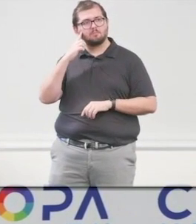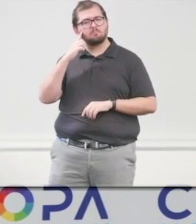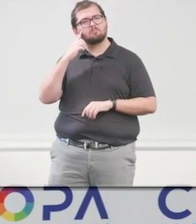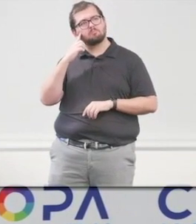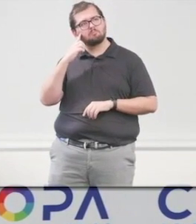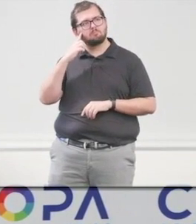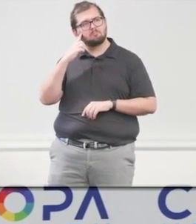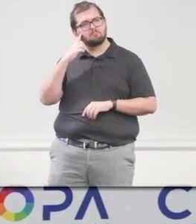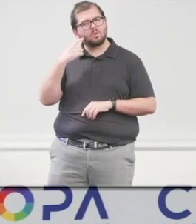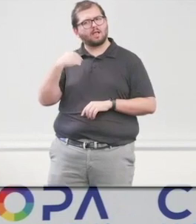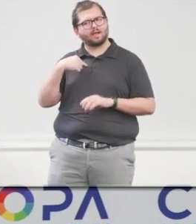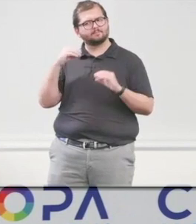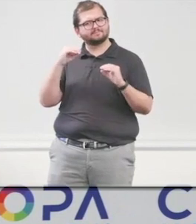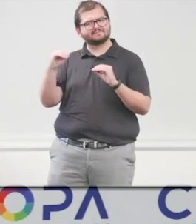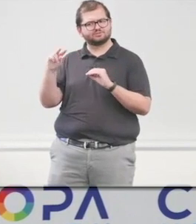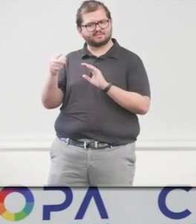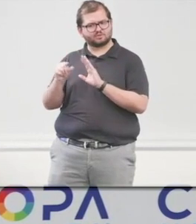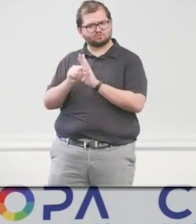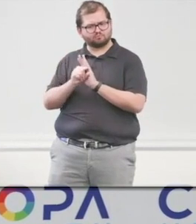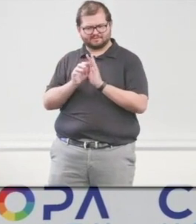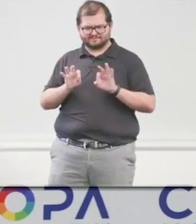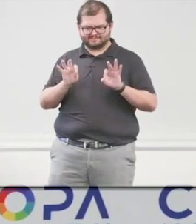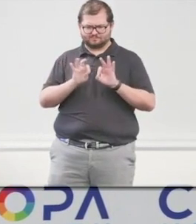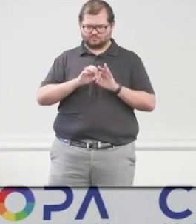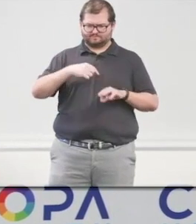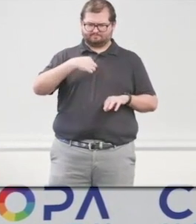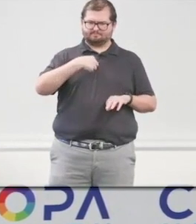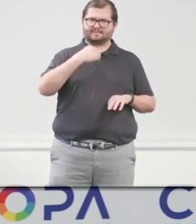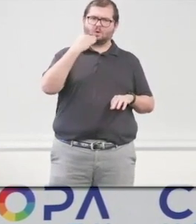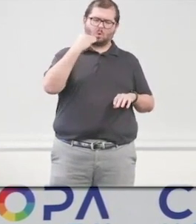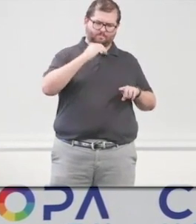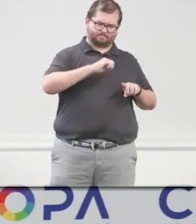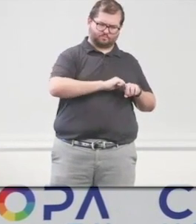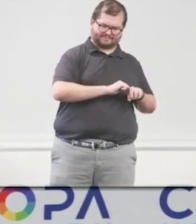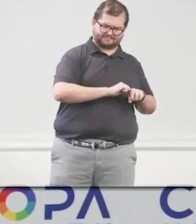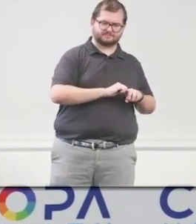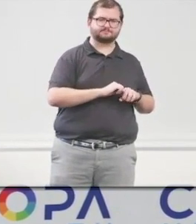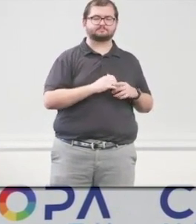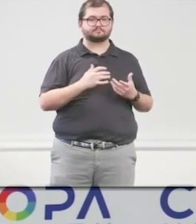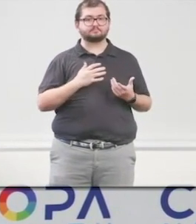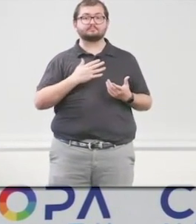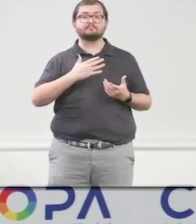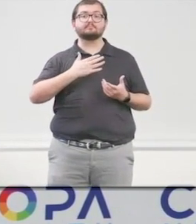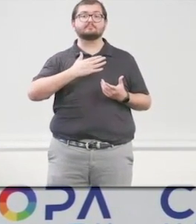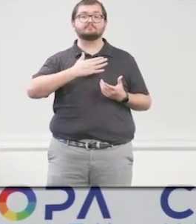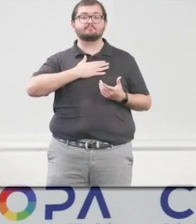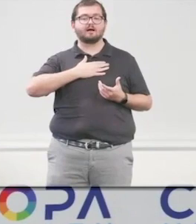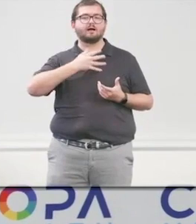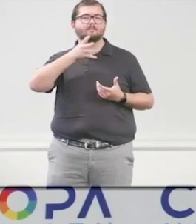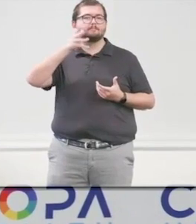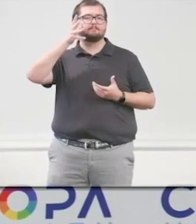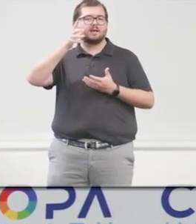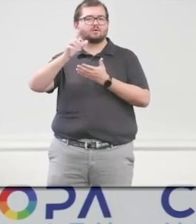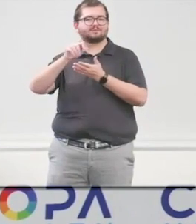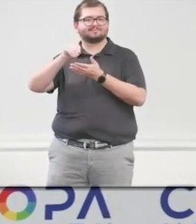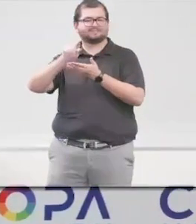if I'm going to teach other second graders, I better practice it at home first. So my in-laws were visiting from Michigan, and we